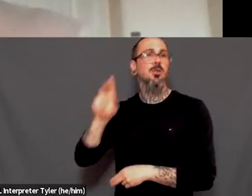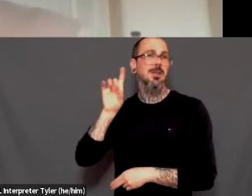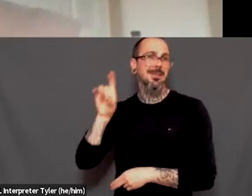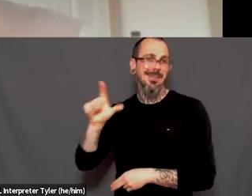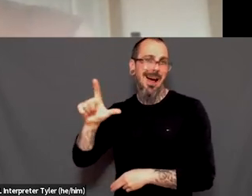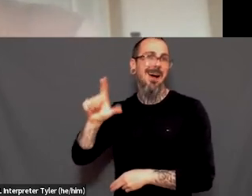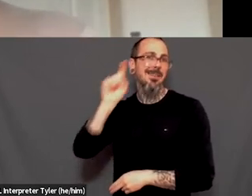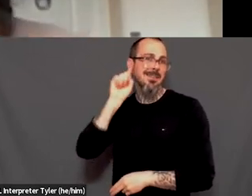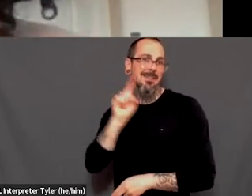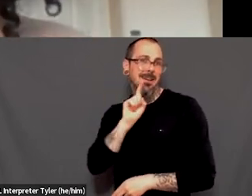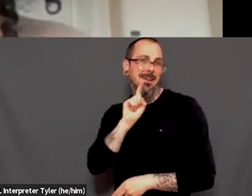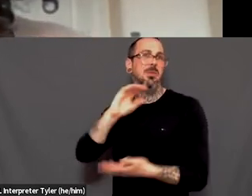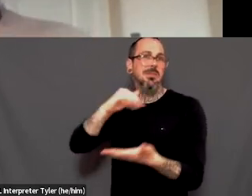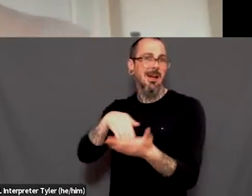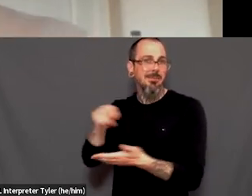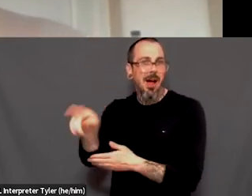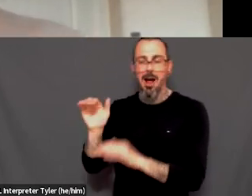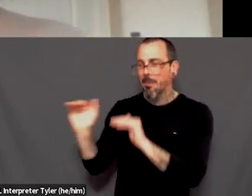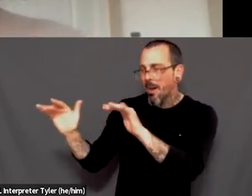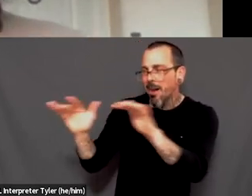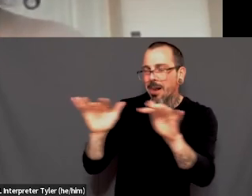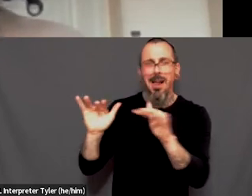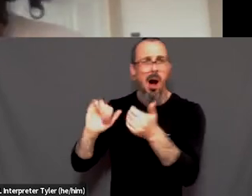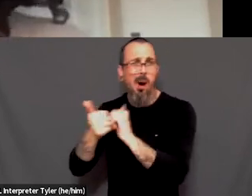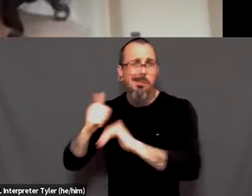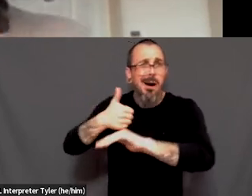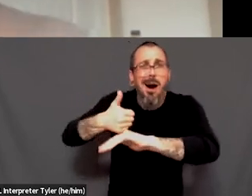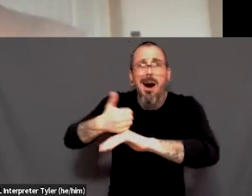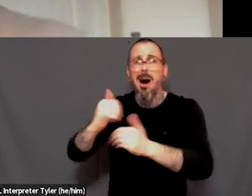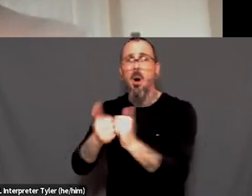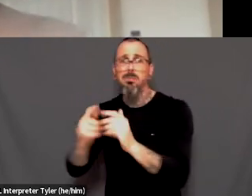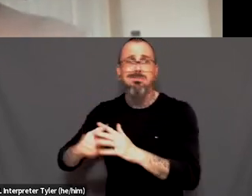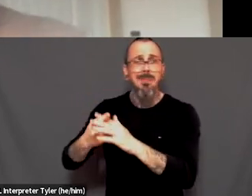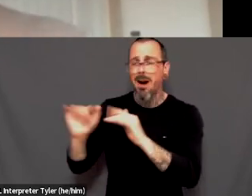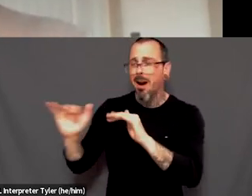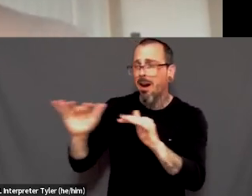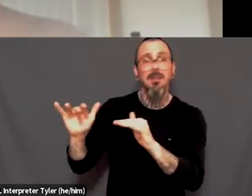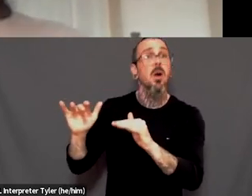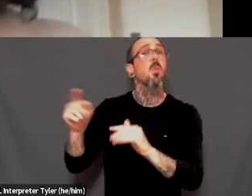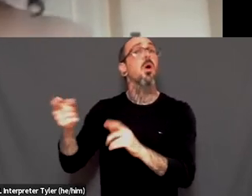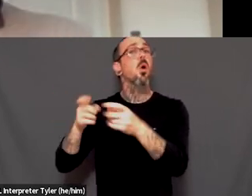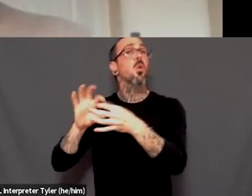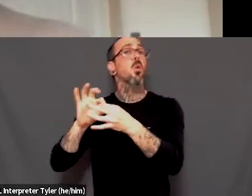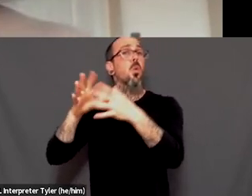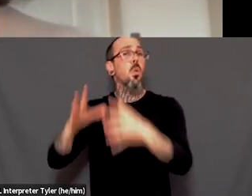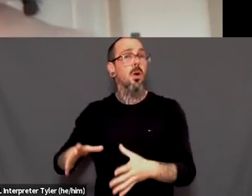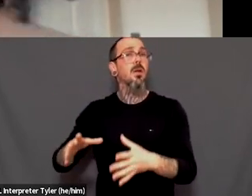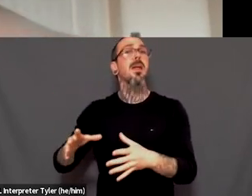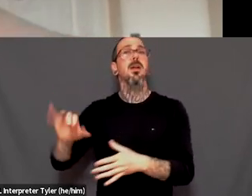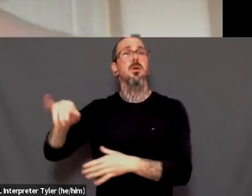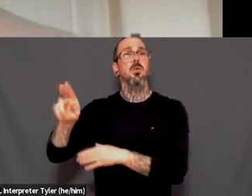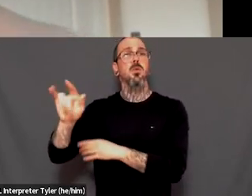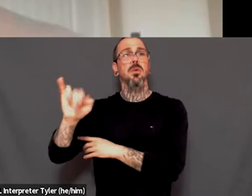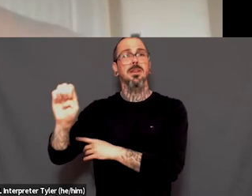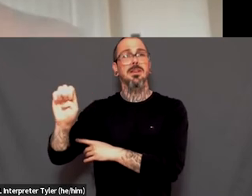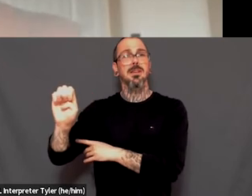I'm interested in starting this. How do I start one? Like literally one of the coordinators there, Jude Ashburn, like, would you sit down with me? And we went